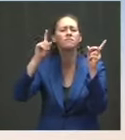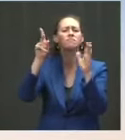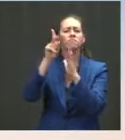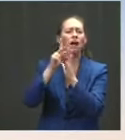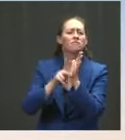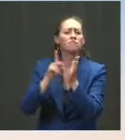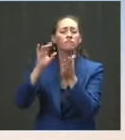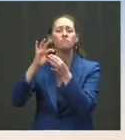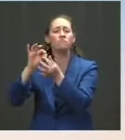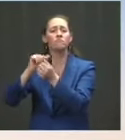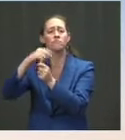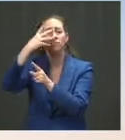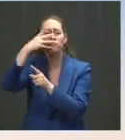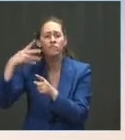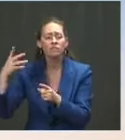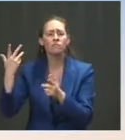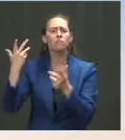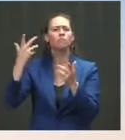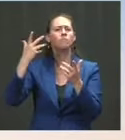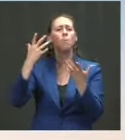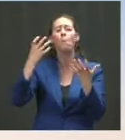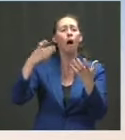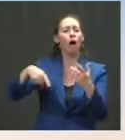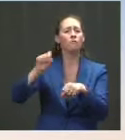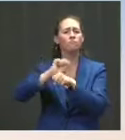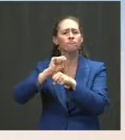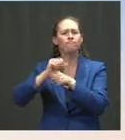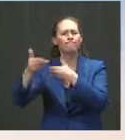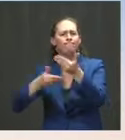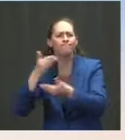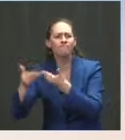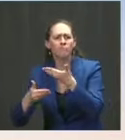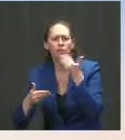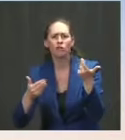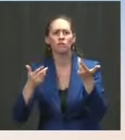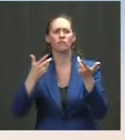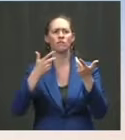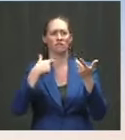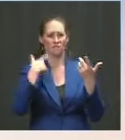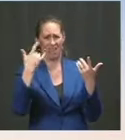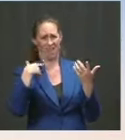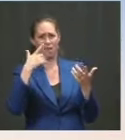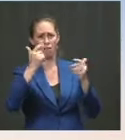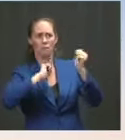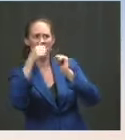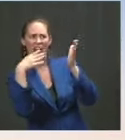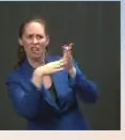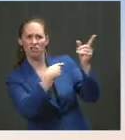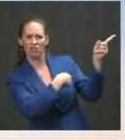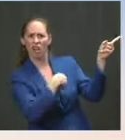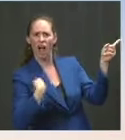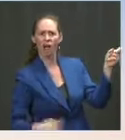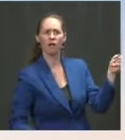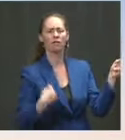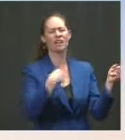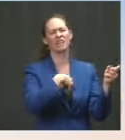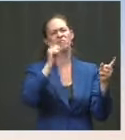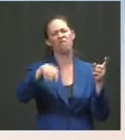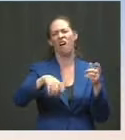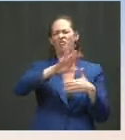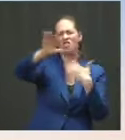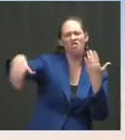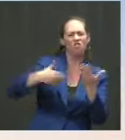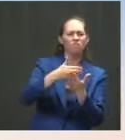competitive, address our competition with China. So, there's a number of opportunities. We look forward to seeing what openness there is